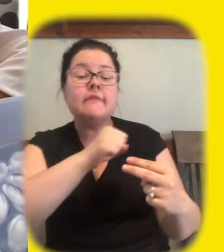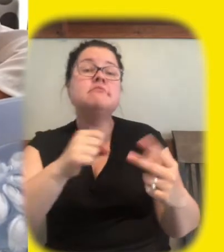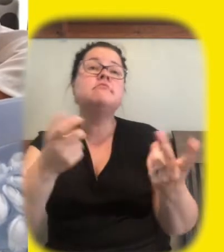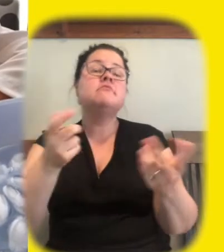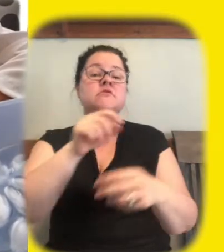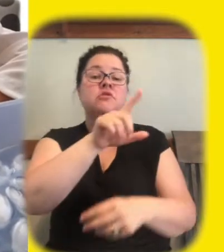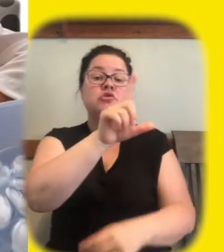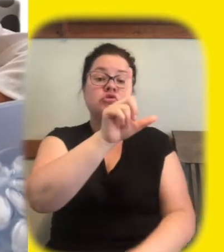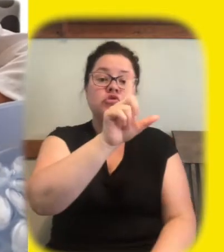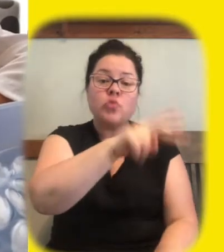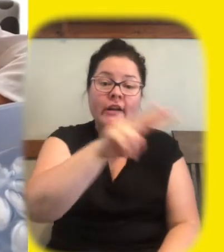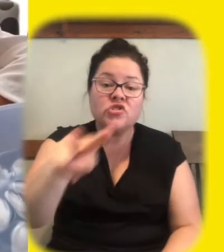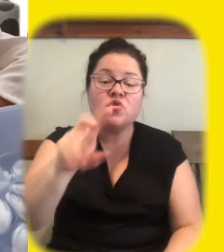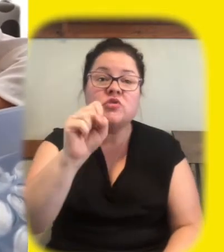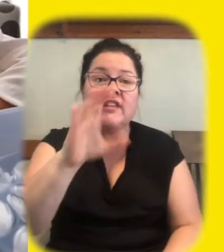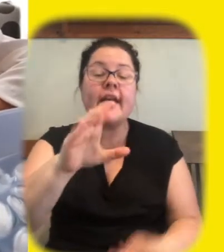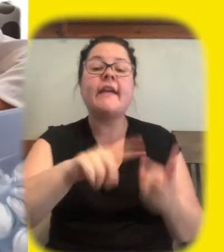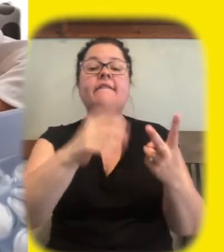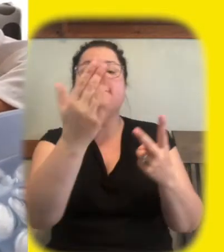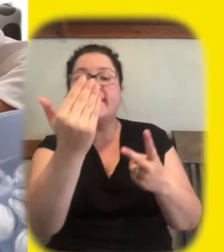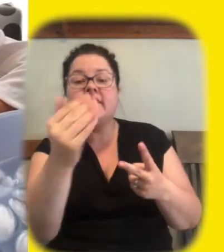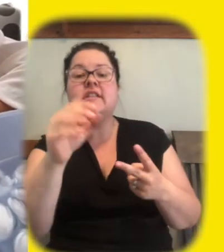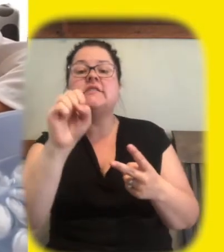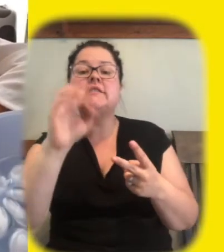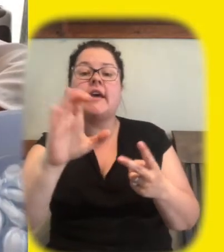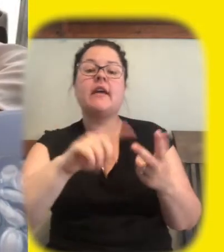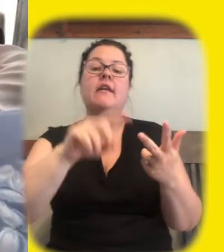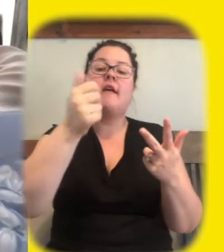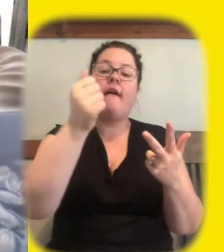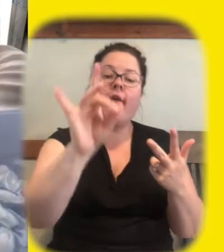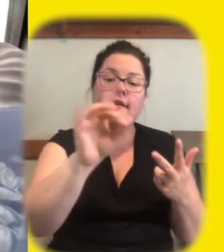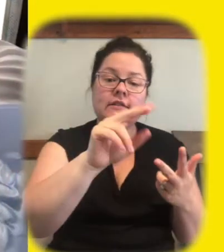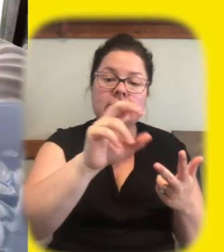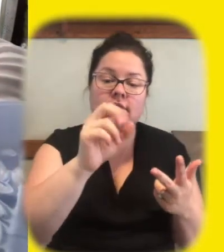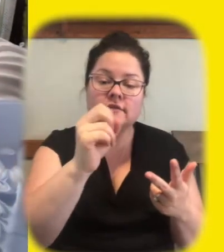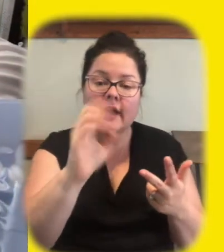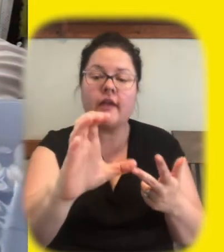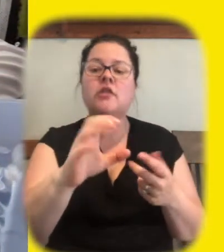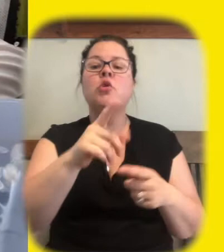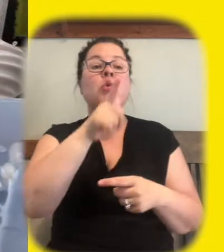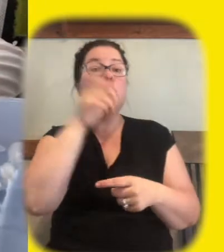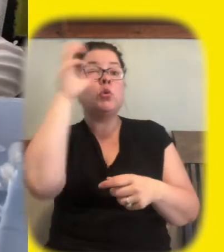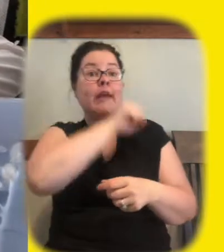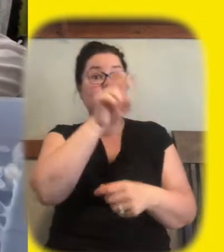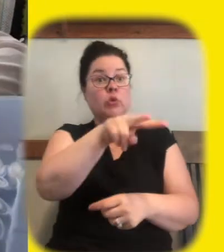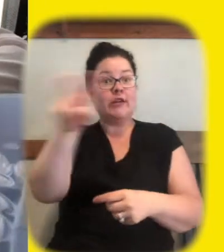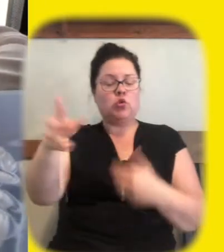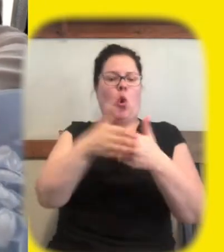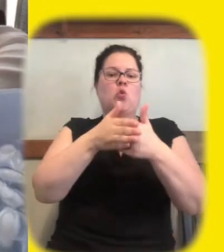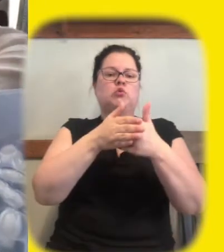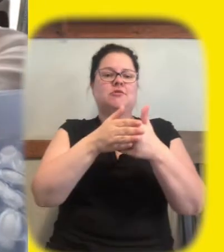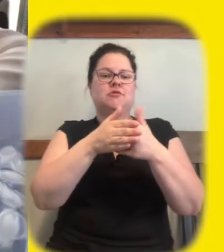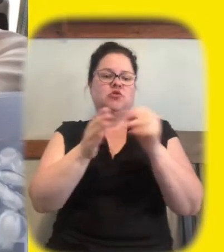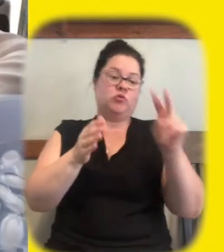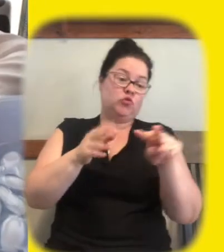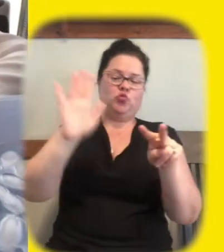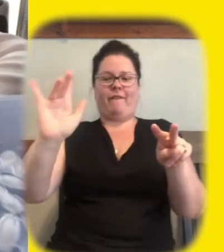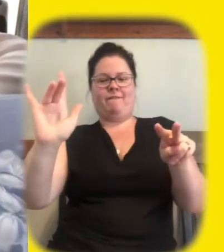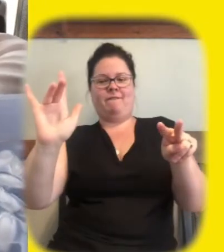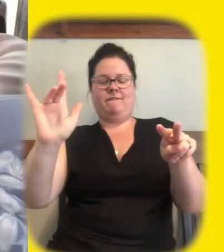seconds 10 seconds 18 and 15 seconds as well 22 was the closest